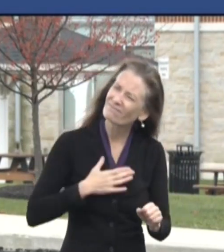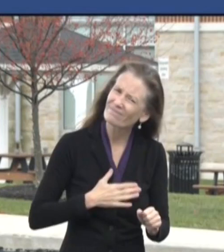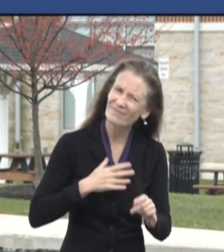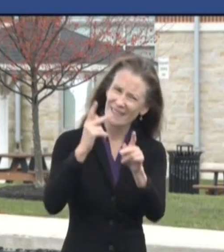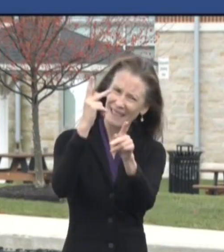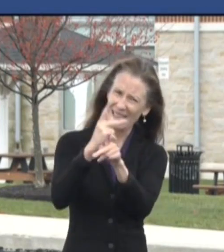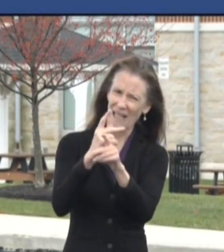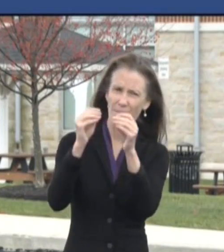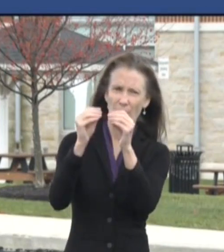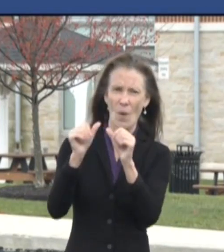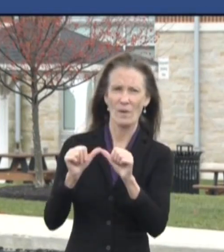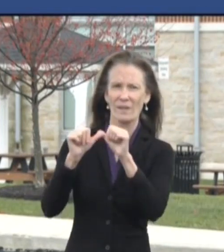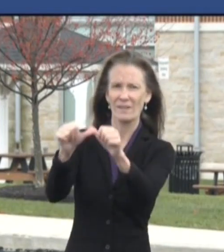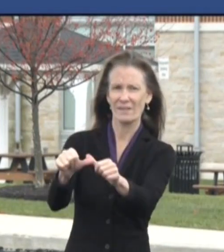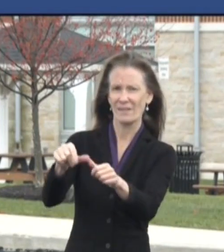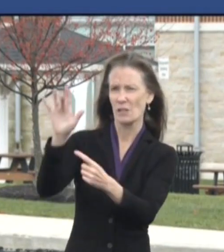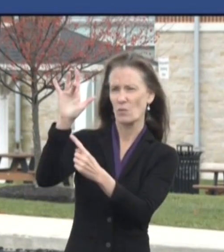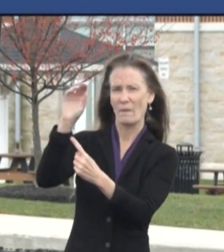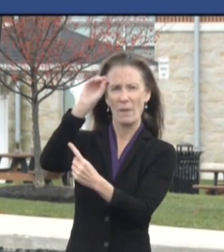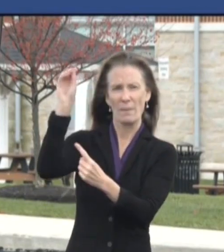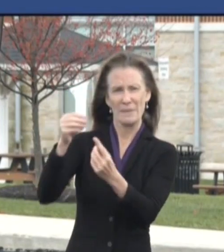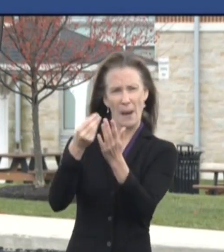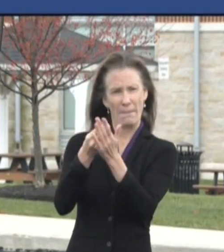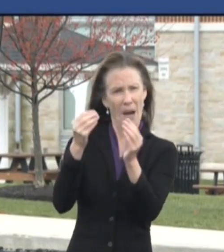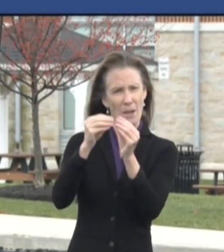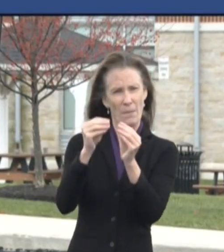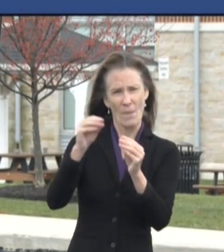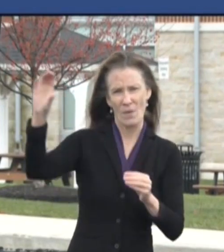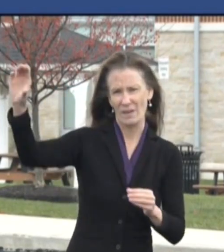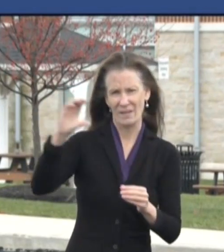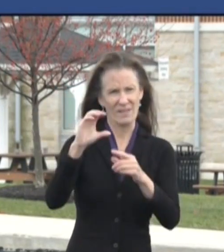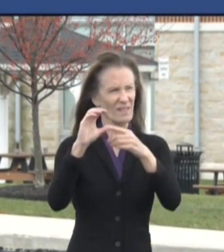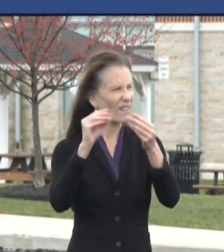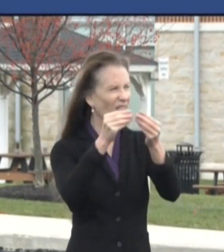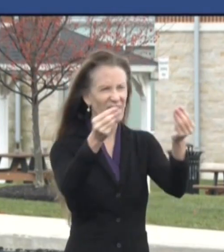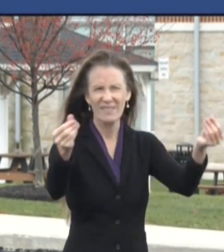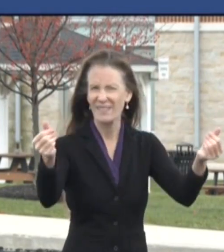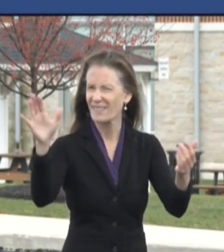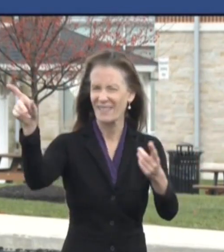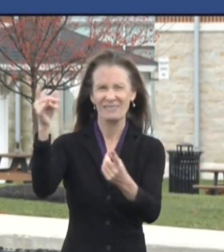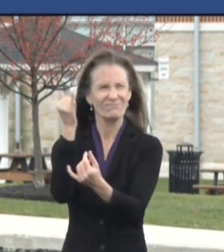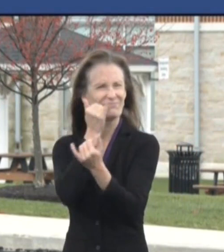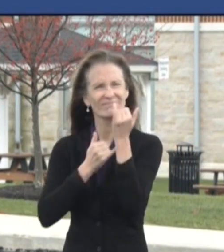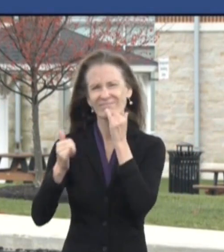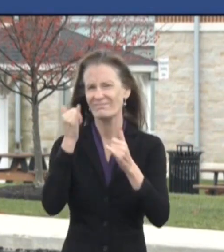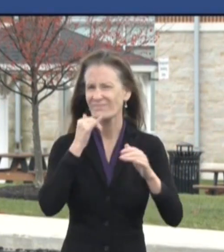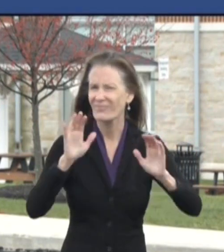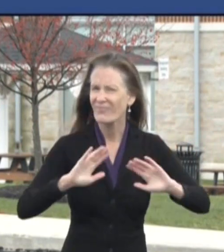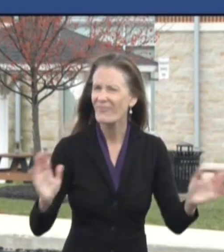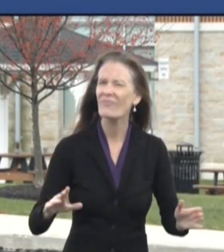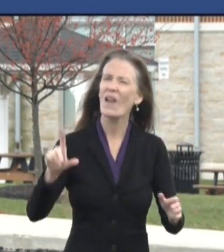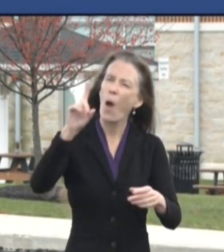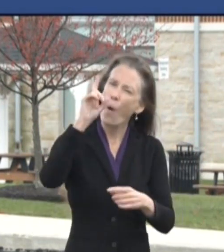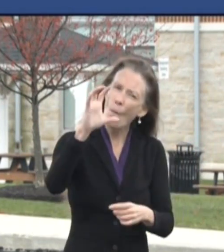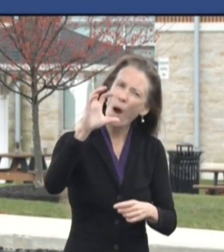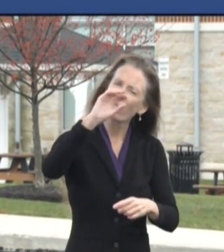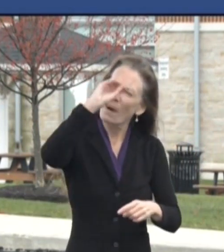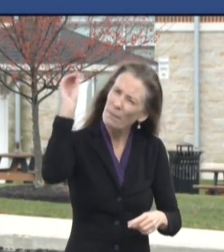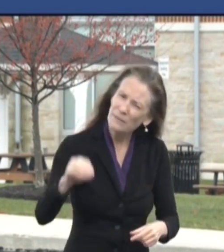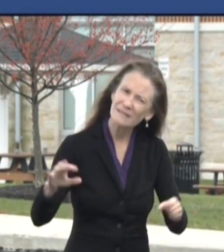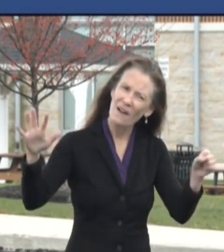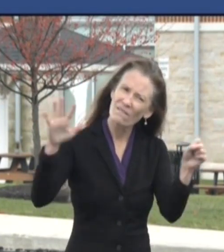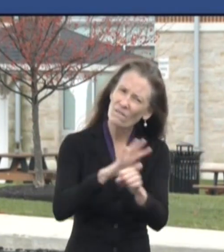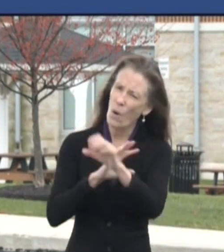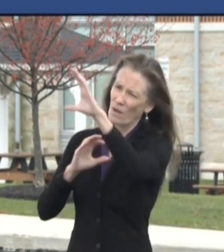long-term care facilities. A vote by the Trump administration to reauthorize Title 32 would streamline pay